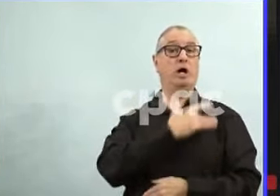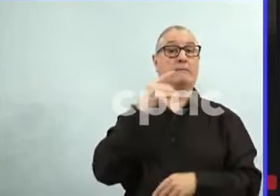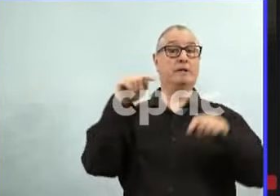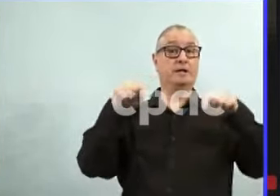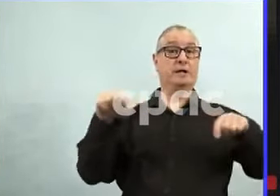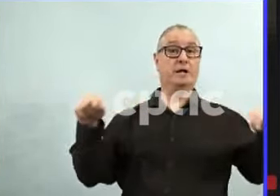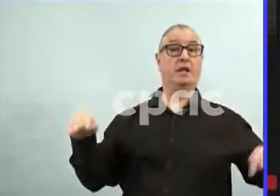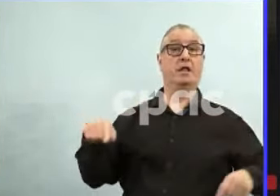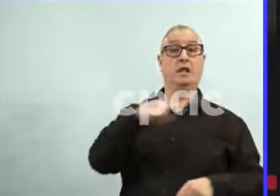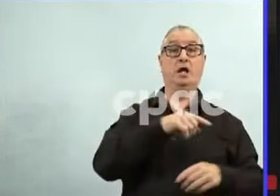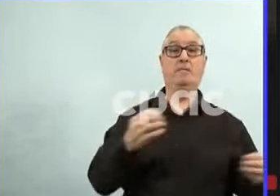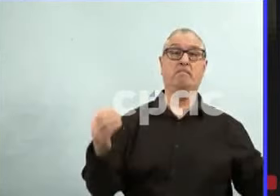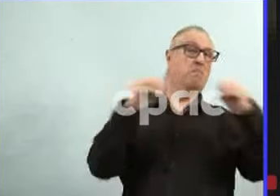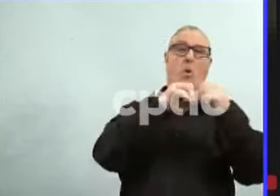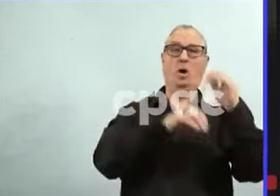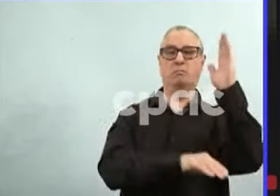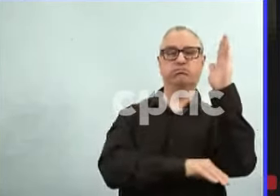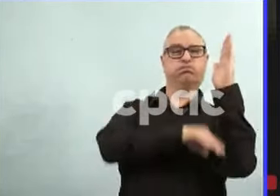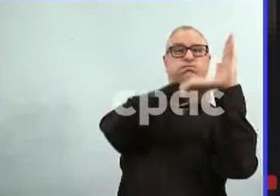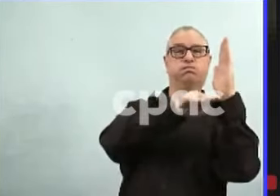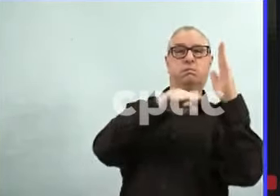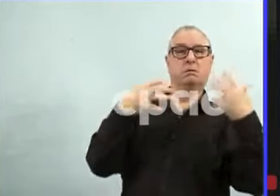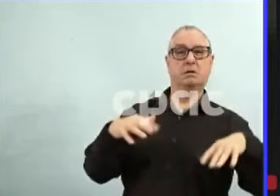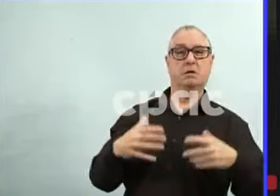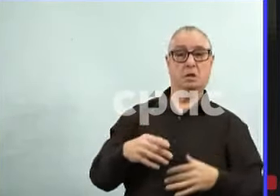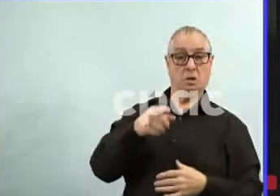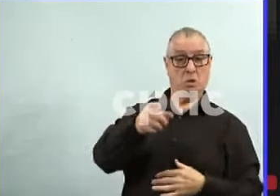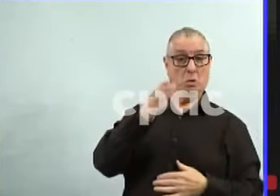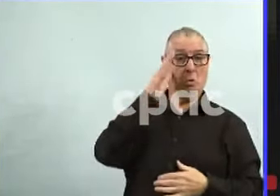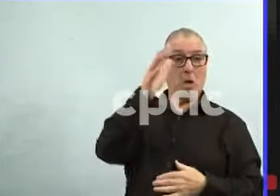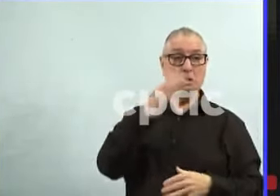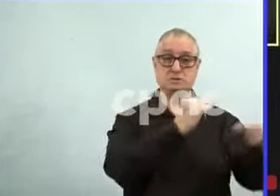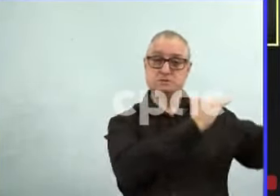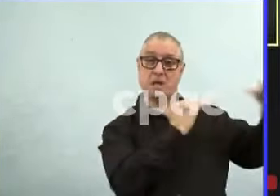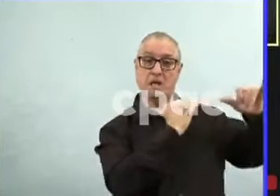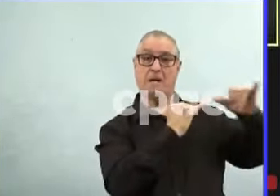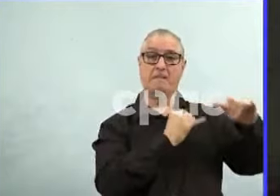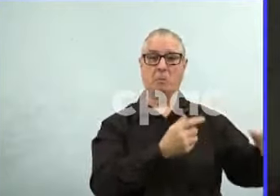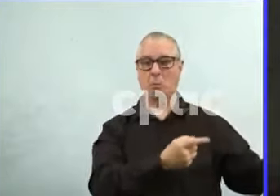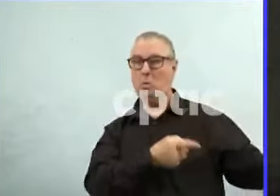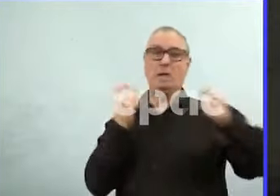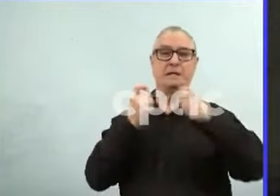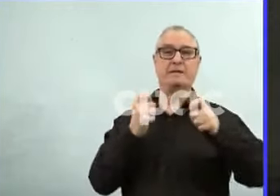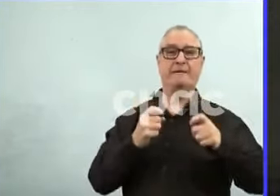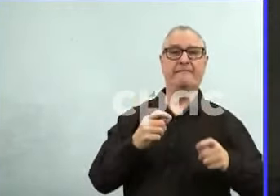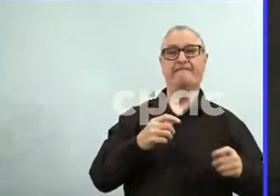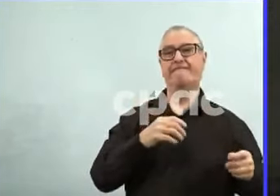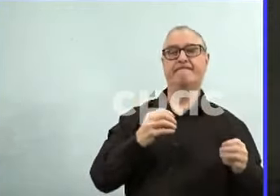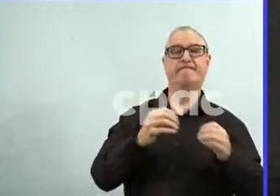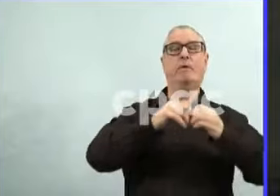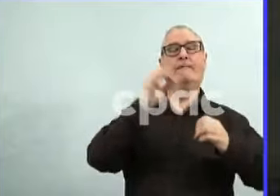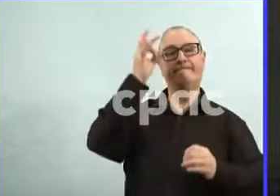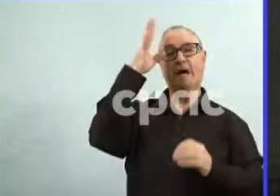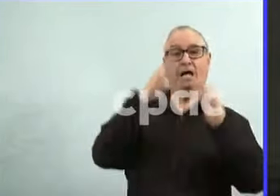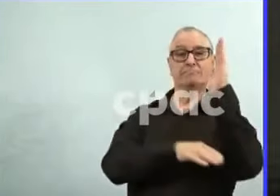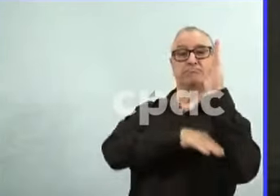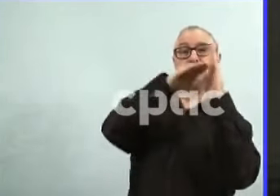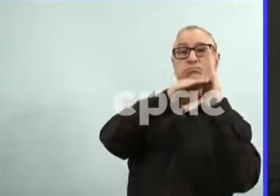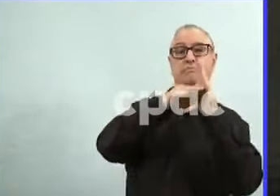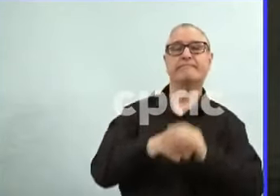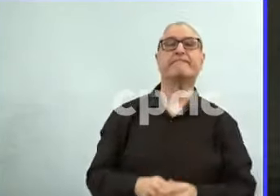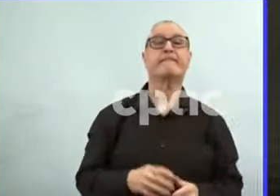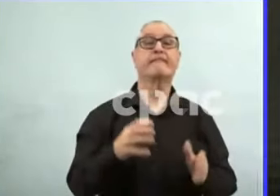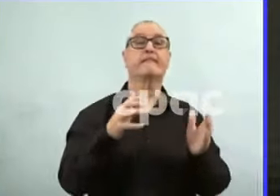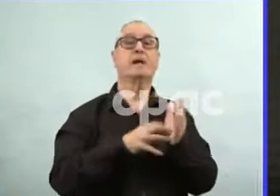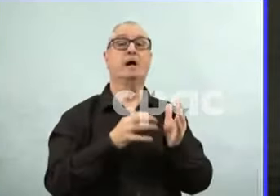be the time to loosen the restrictions even more? Again, you know, I can't speculate what our next set of recommendations will be.